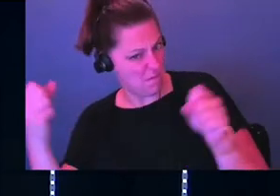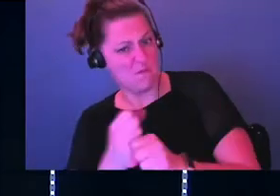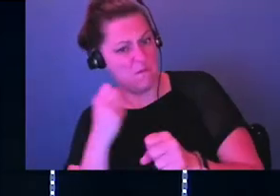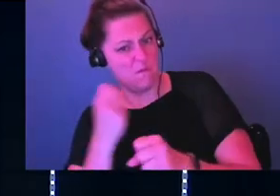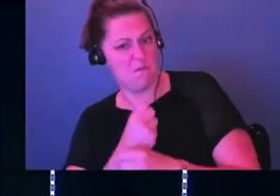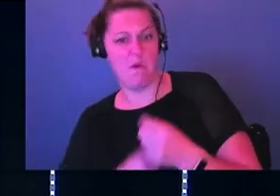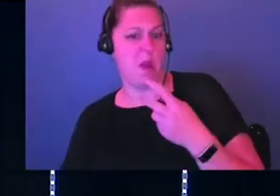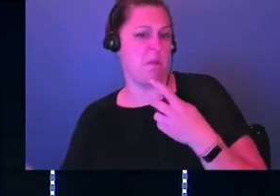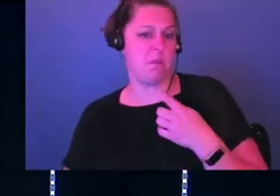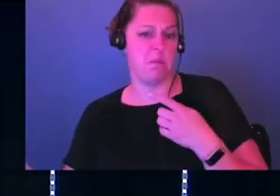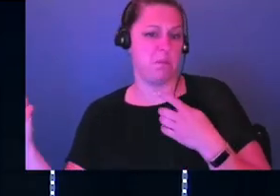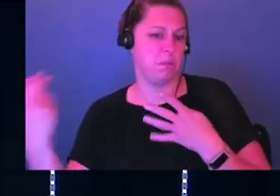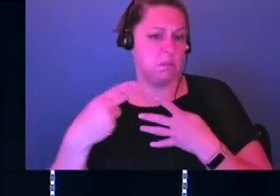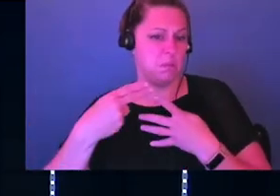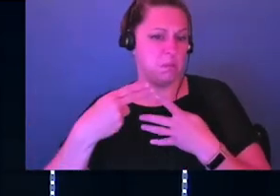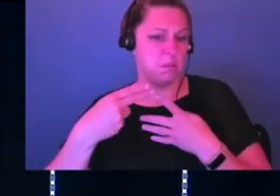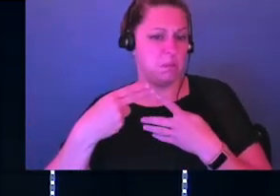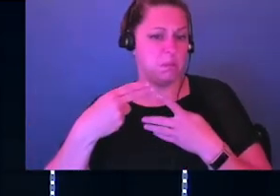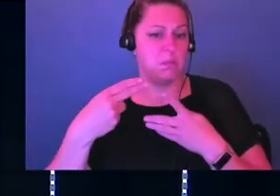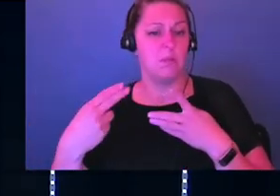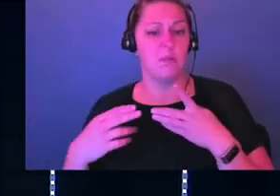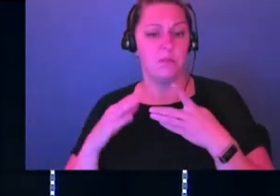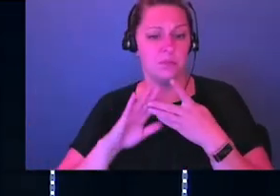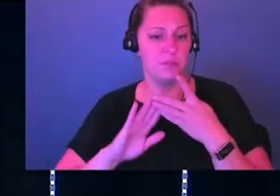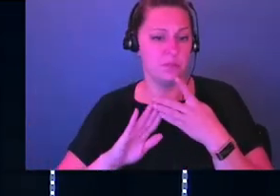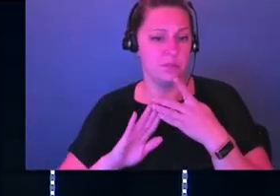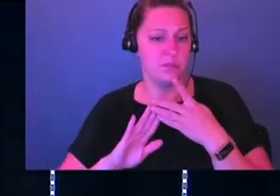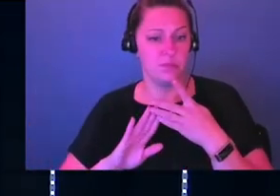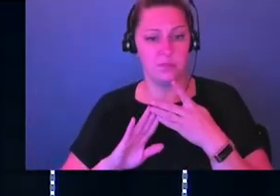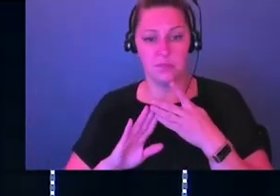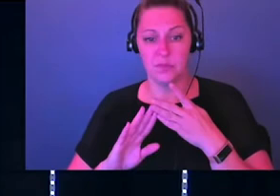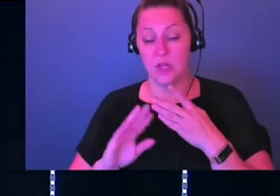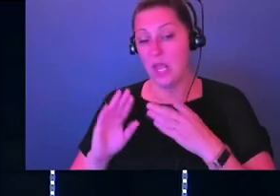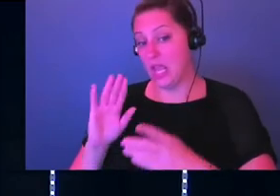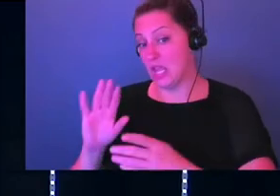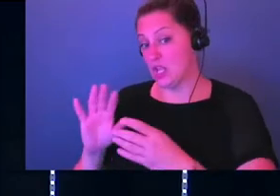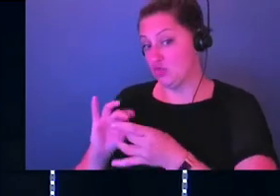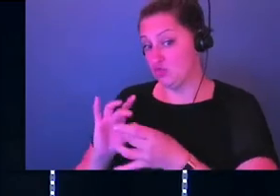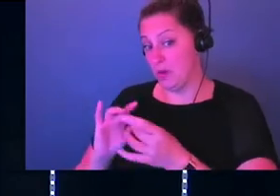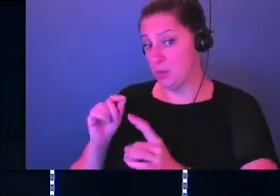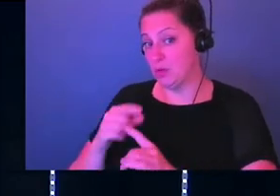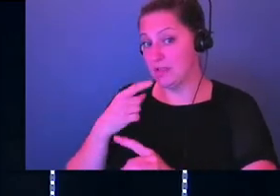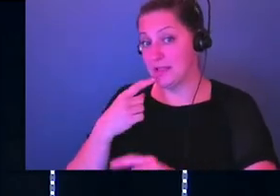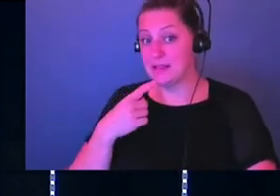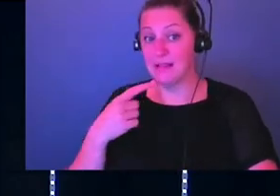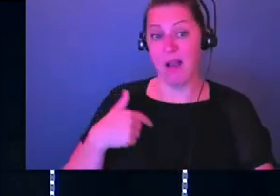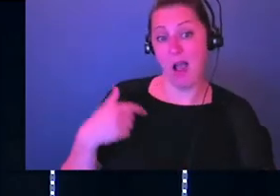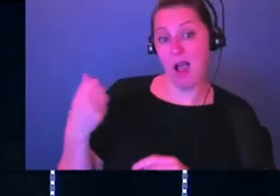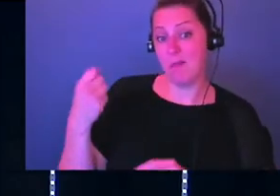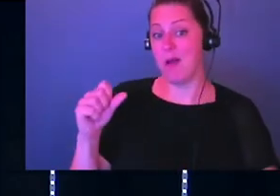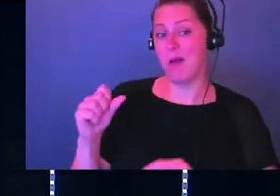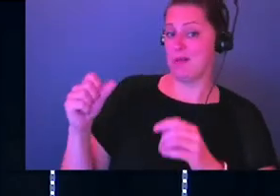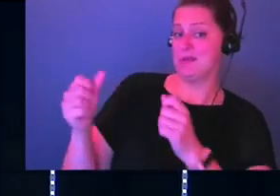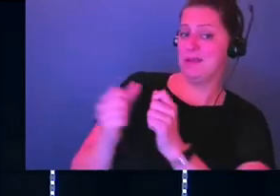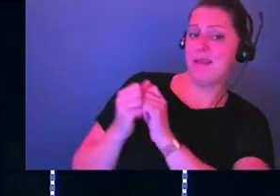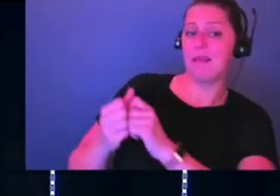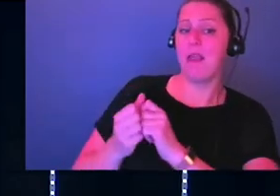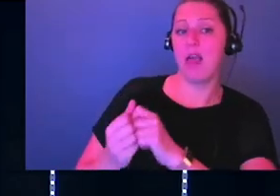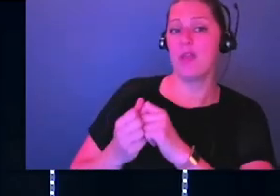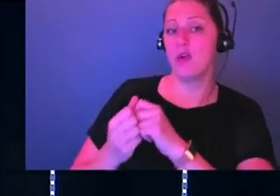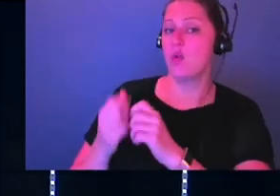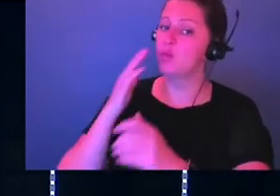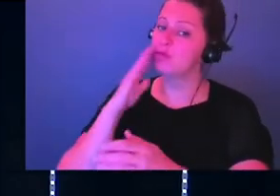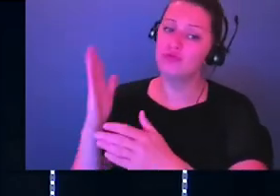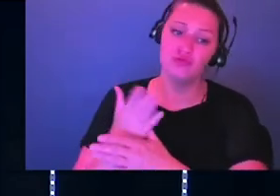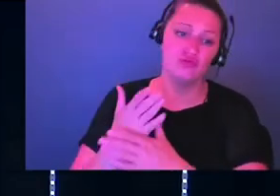you know? And so they get all their armies together. King Jehoshaphat of Judah is like, it says in scripture, he's like, hey man, I'm so with you that my horses are your horses. My men are your men.